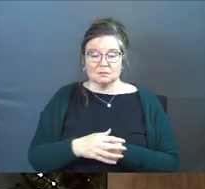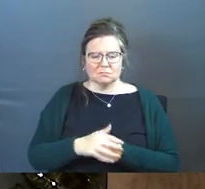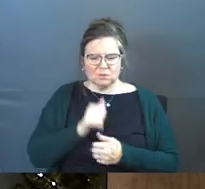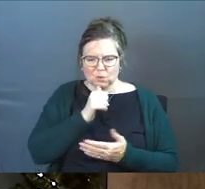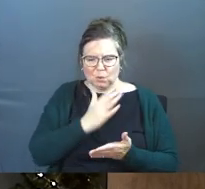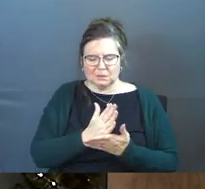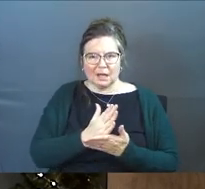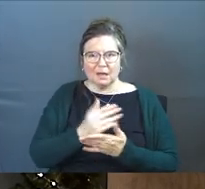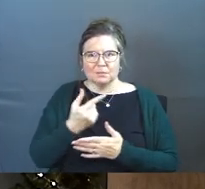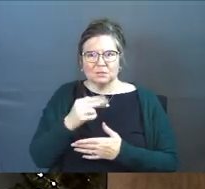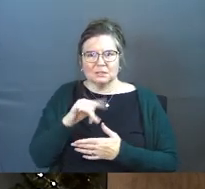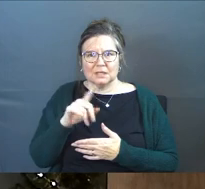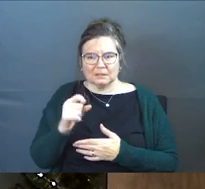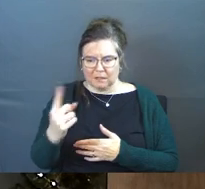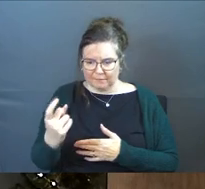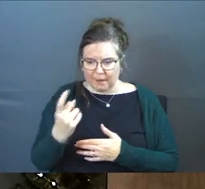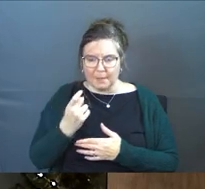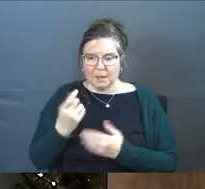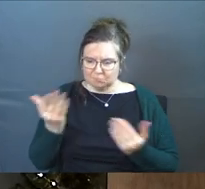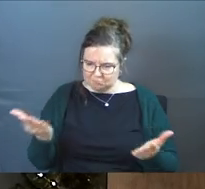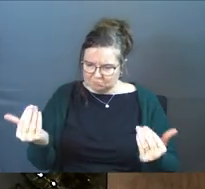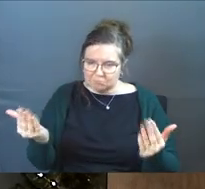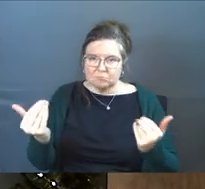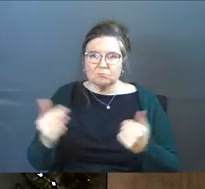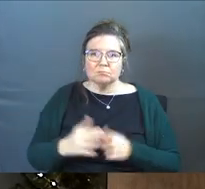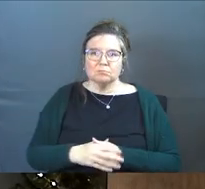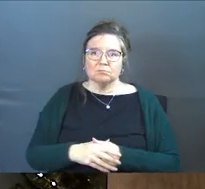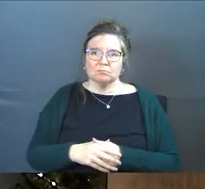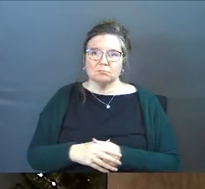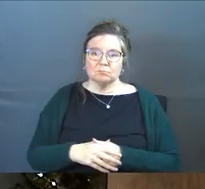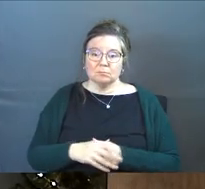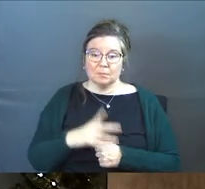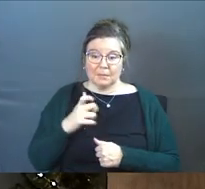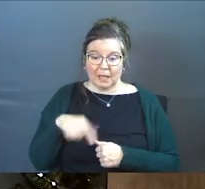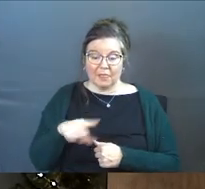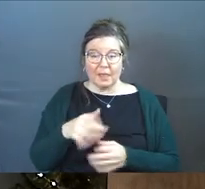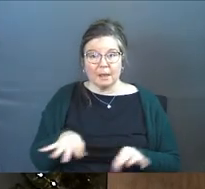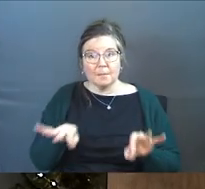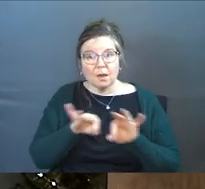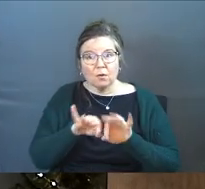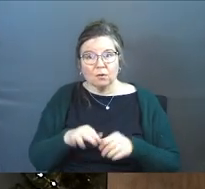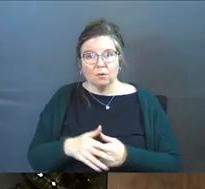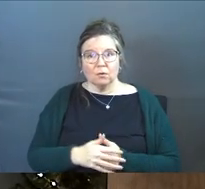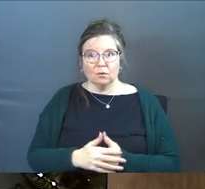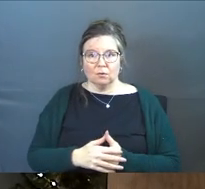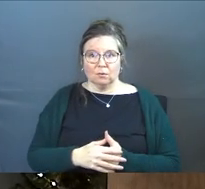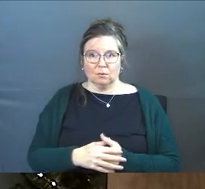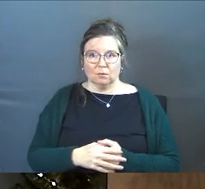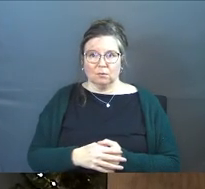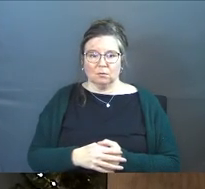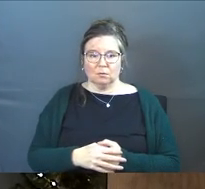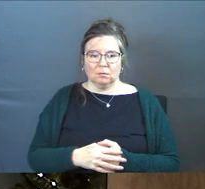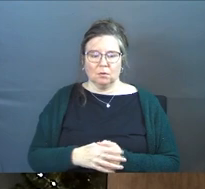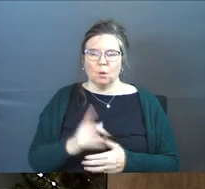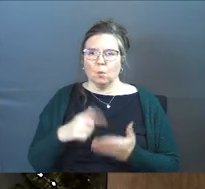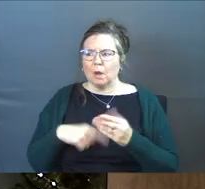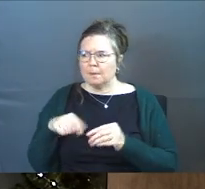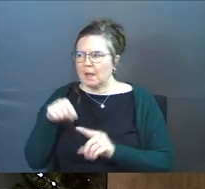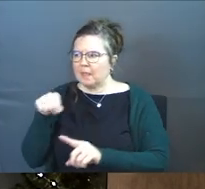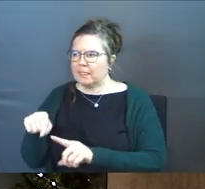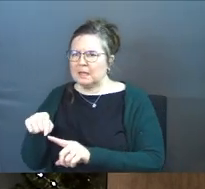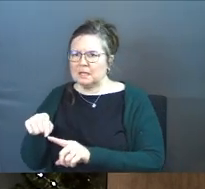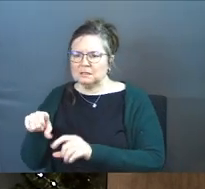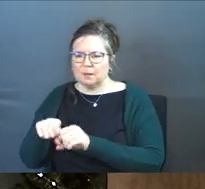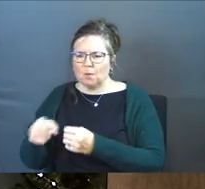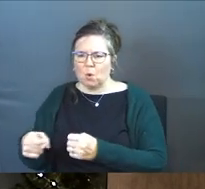Don't stop the Gentiles from coming to me. Because they matter. But what about this